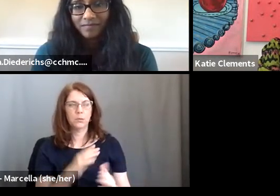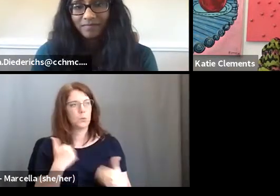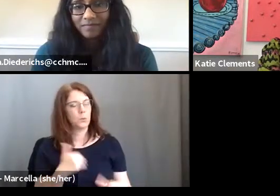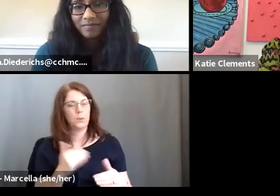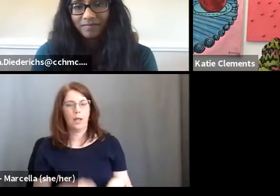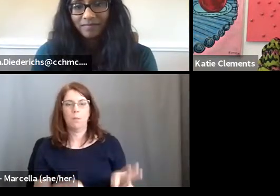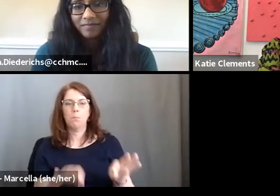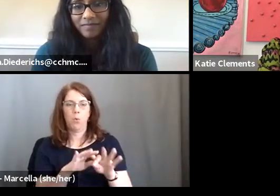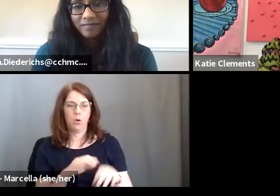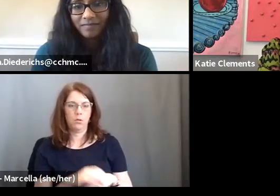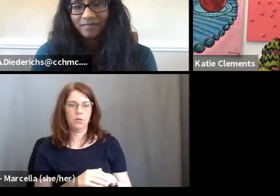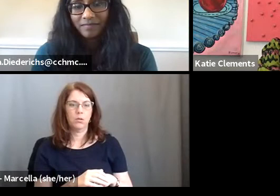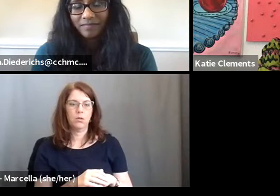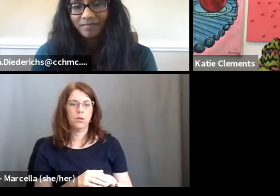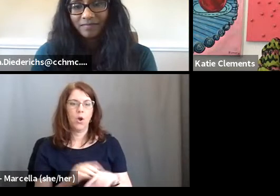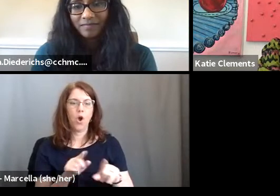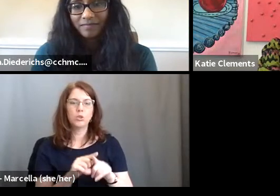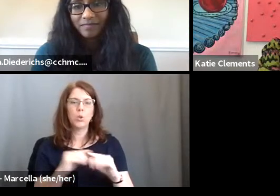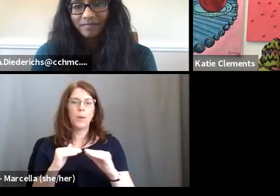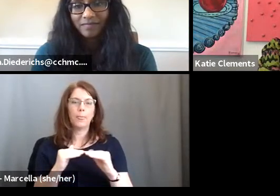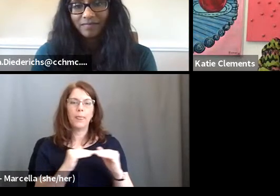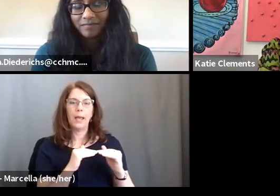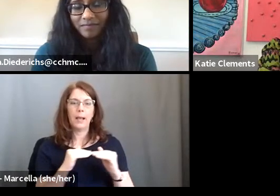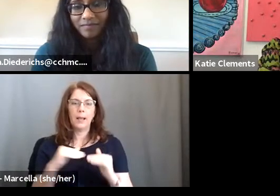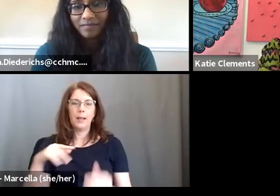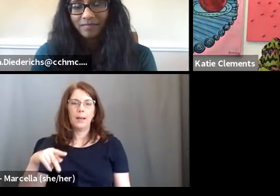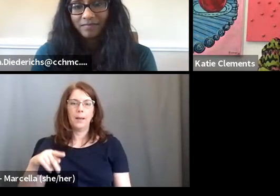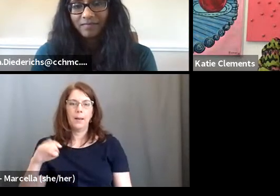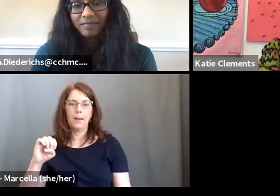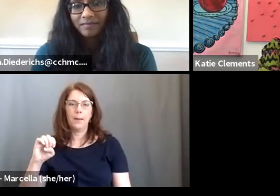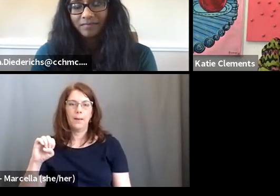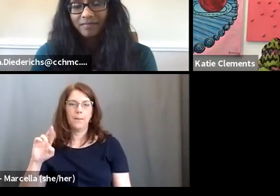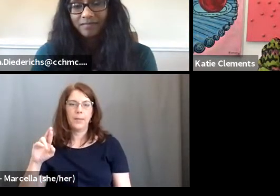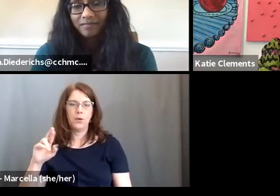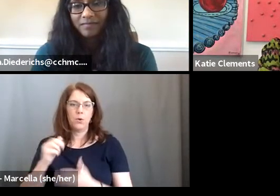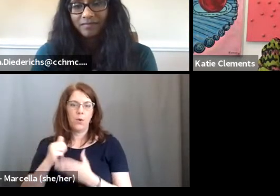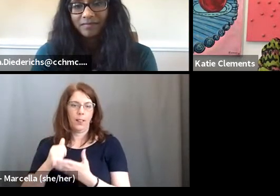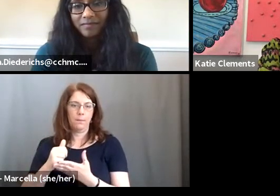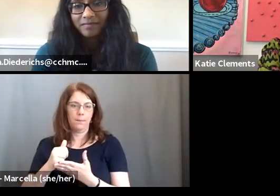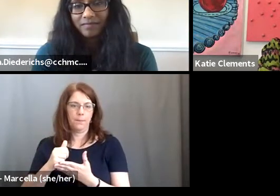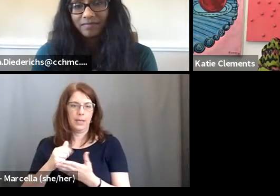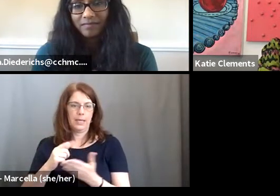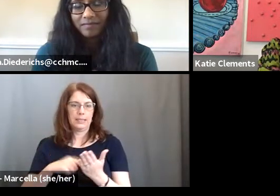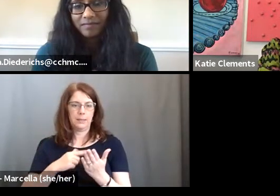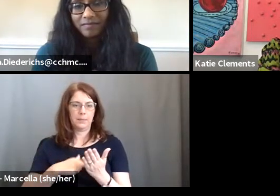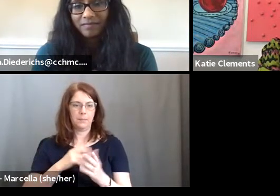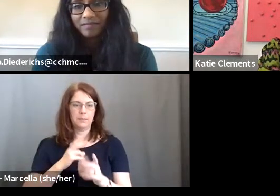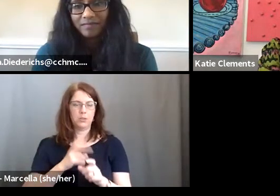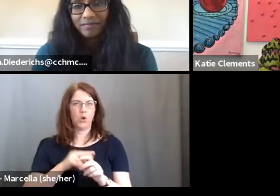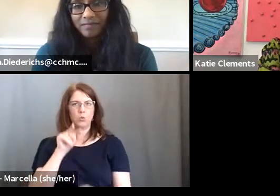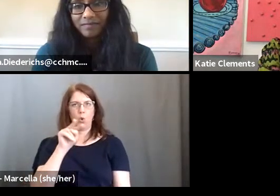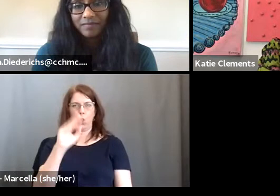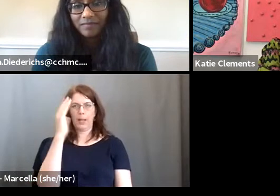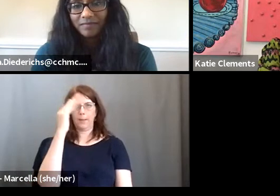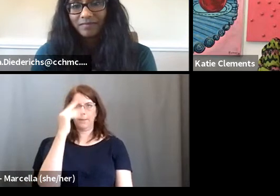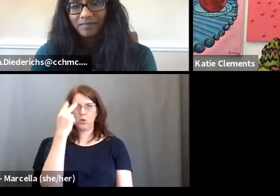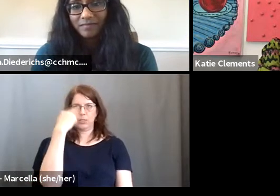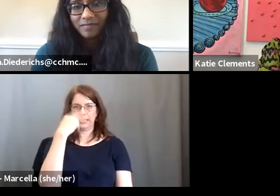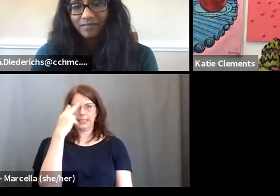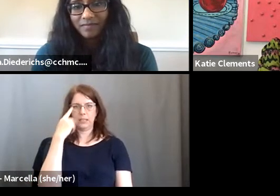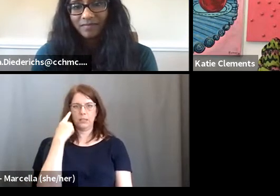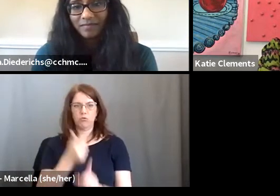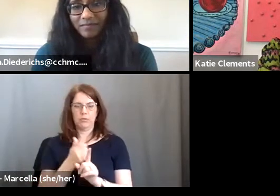and, and also peer, uh, peer help because it's sometimes hard to see yourself in the mirror. Um, so